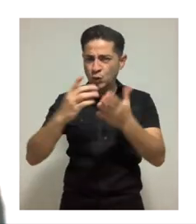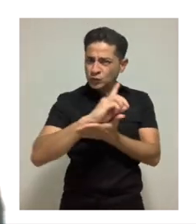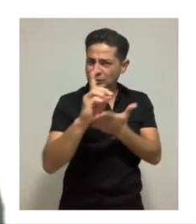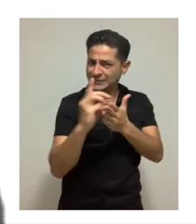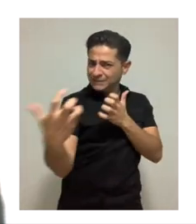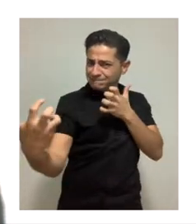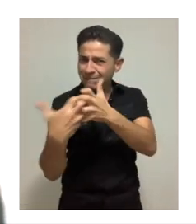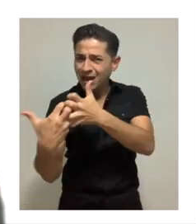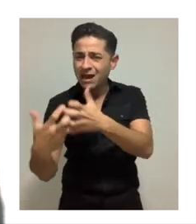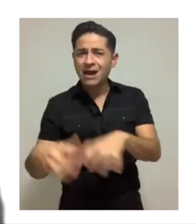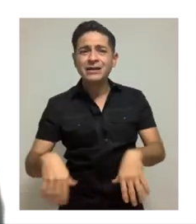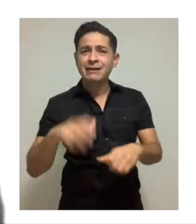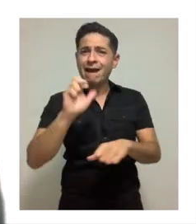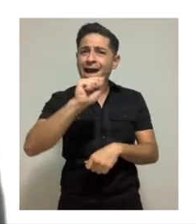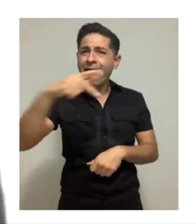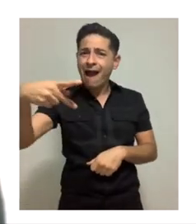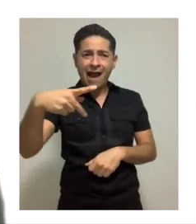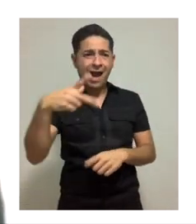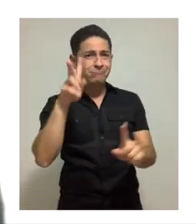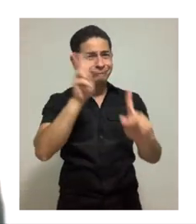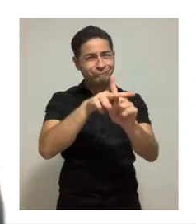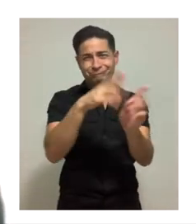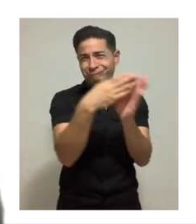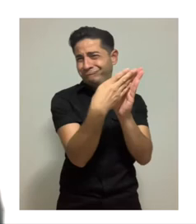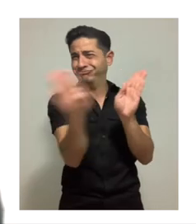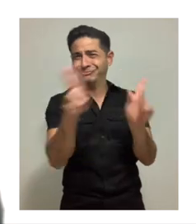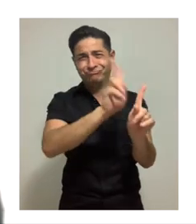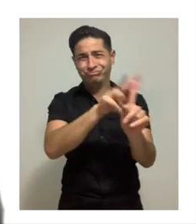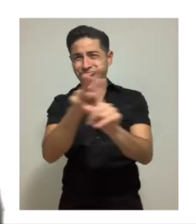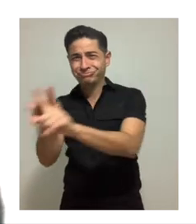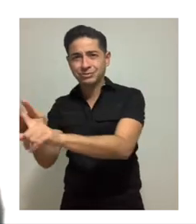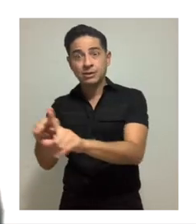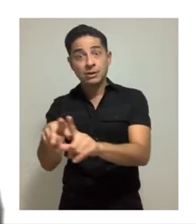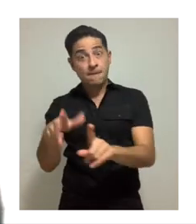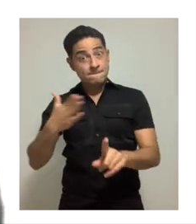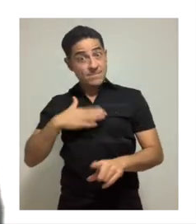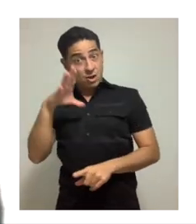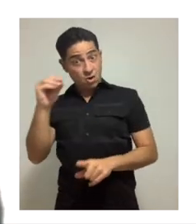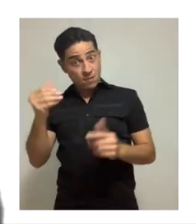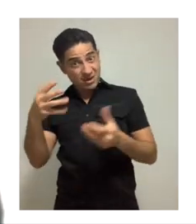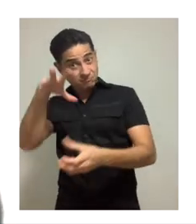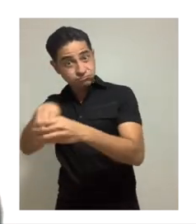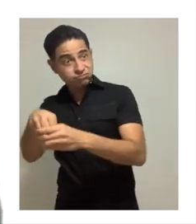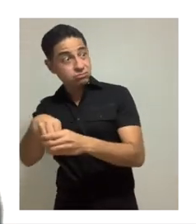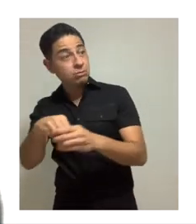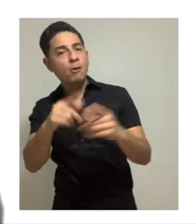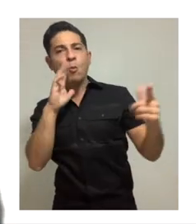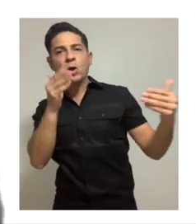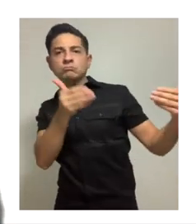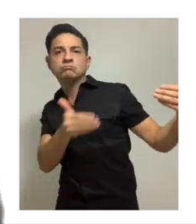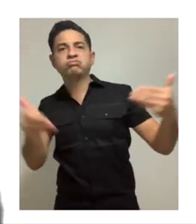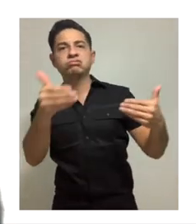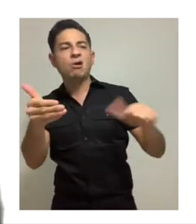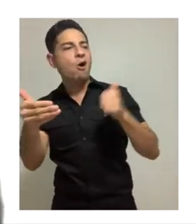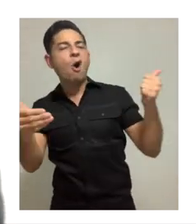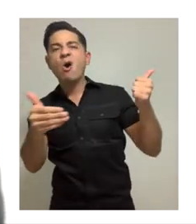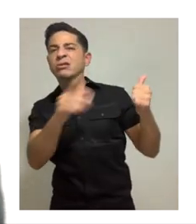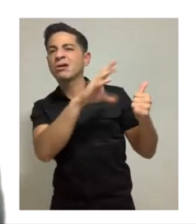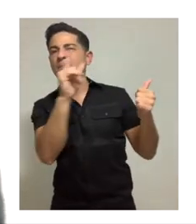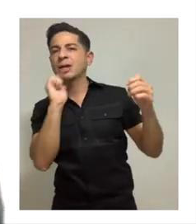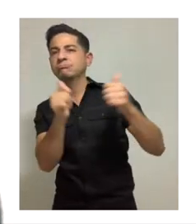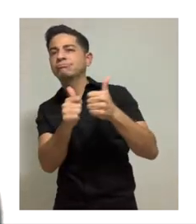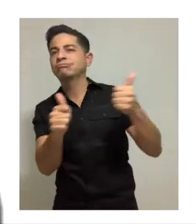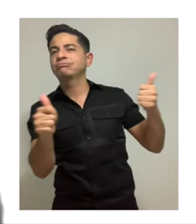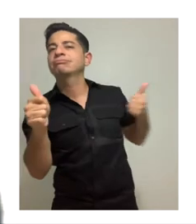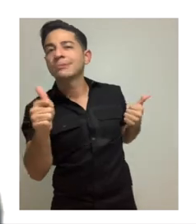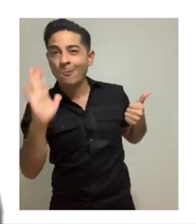user-focused design, and expansive applications will be competitive advantages to anyone who's entering this